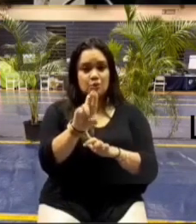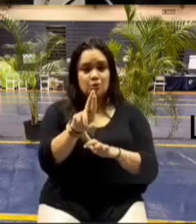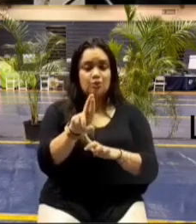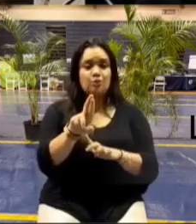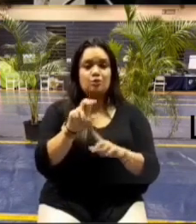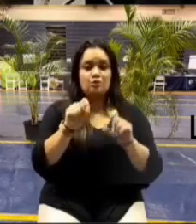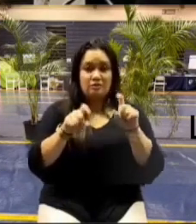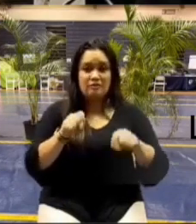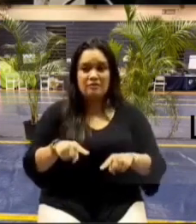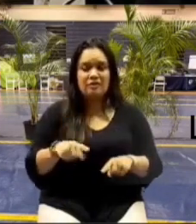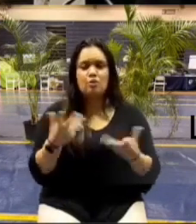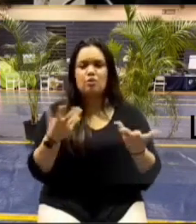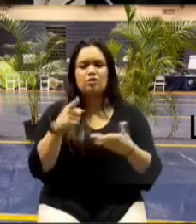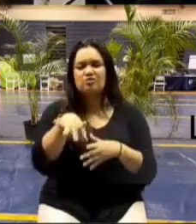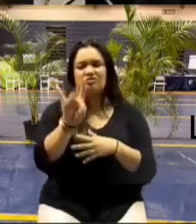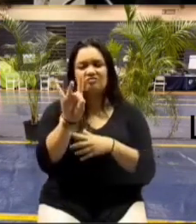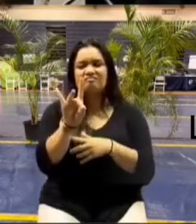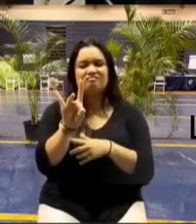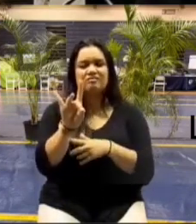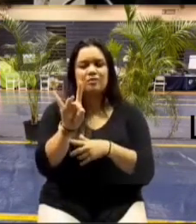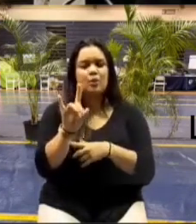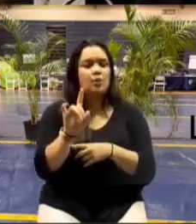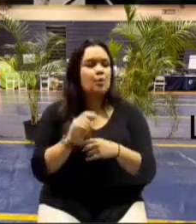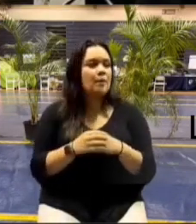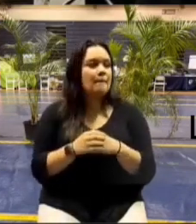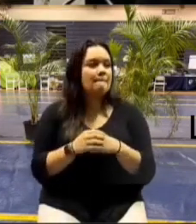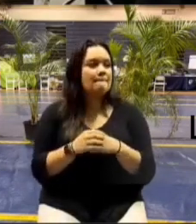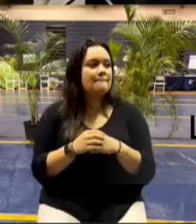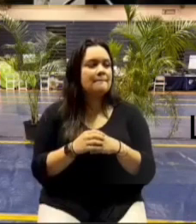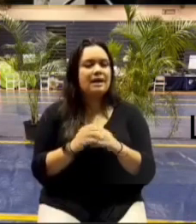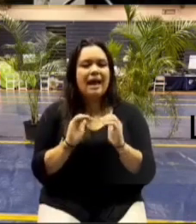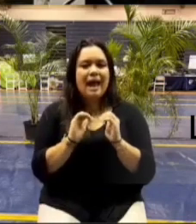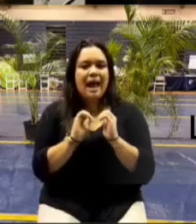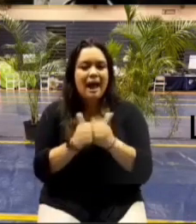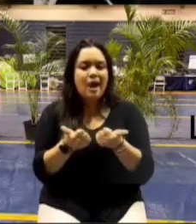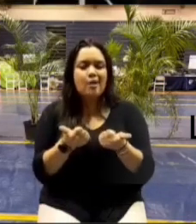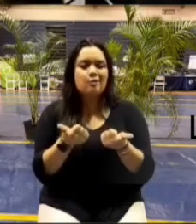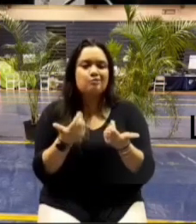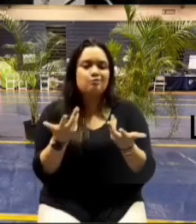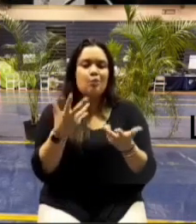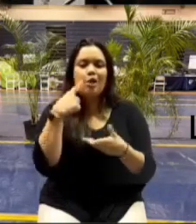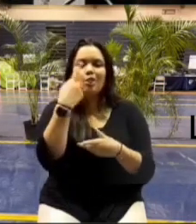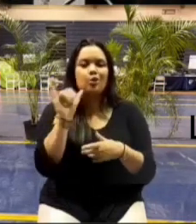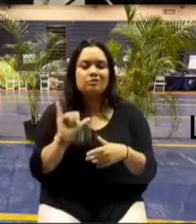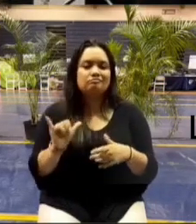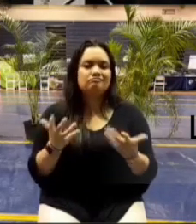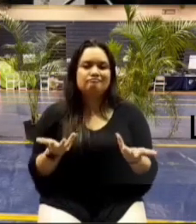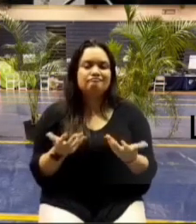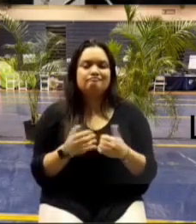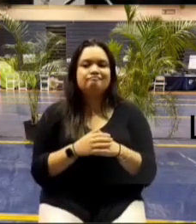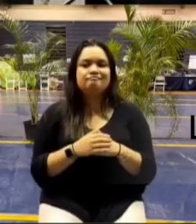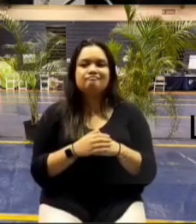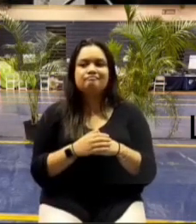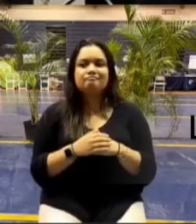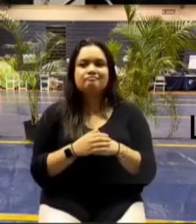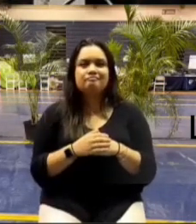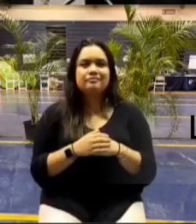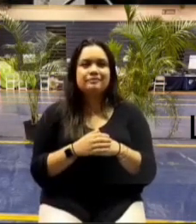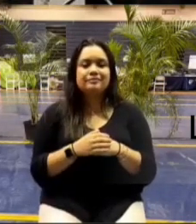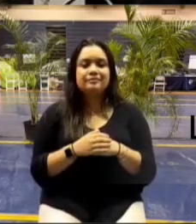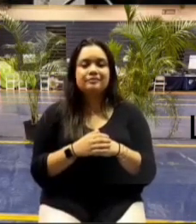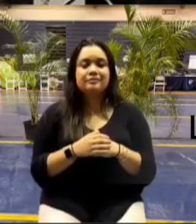what did you find where how does it stand so uh